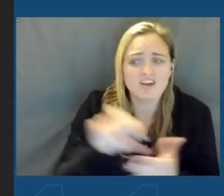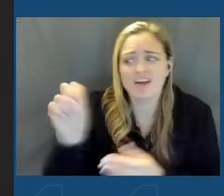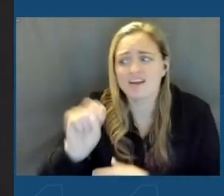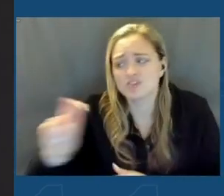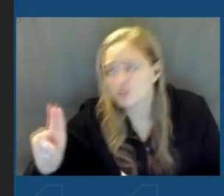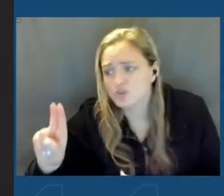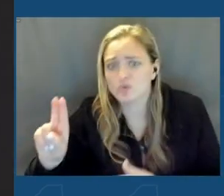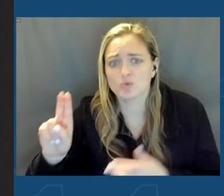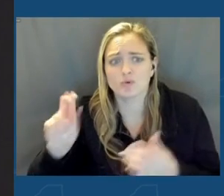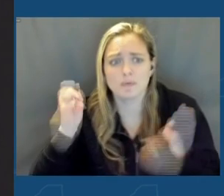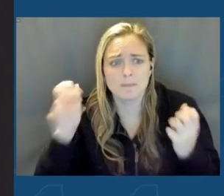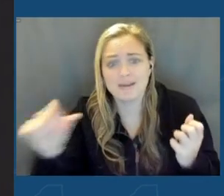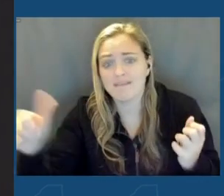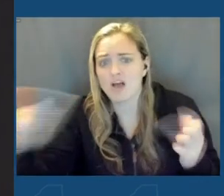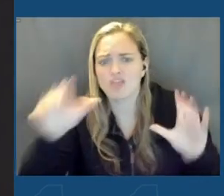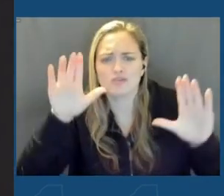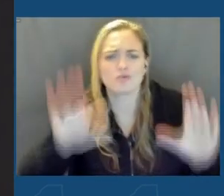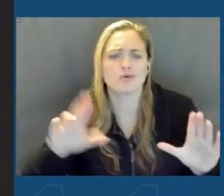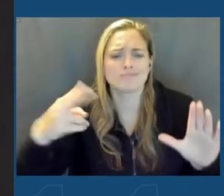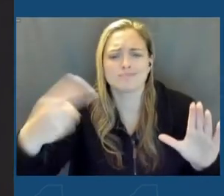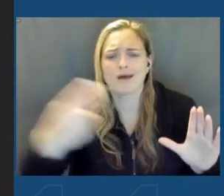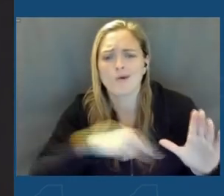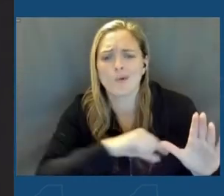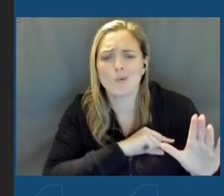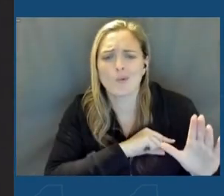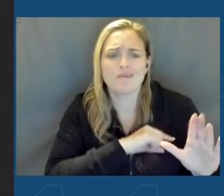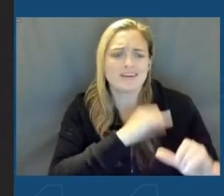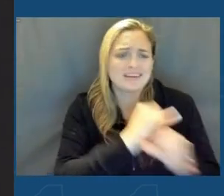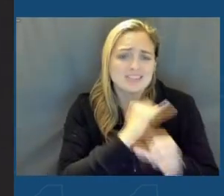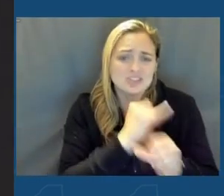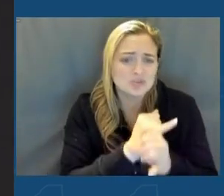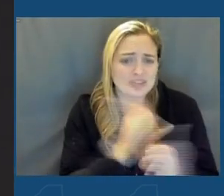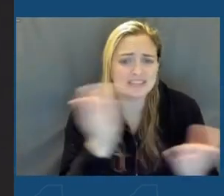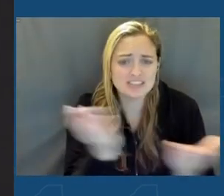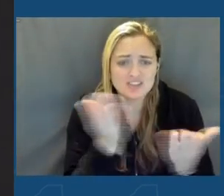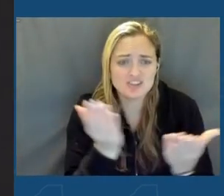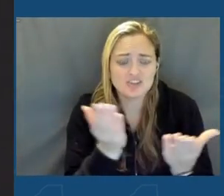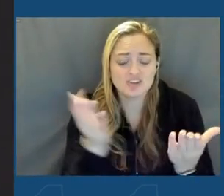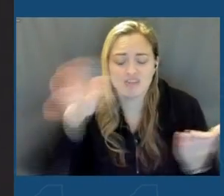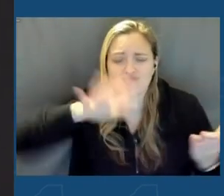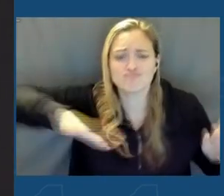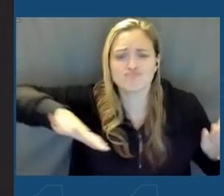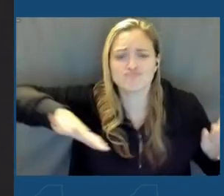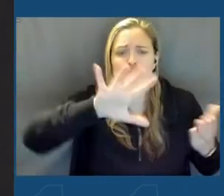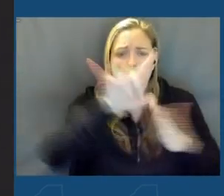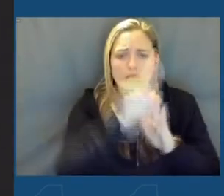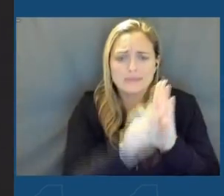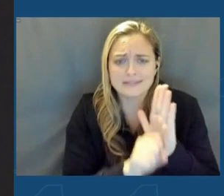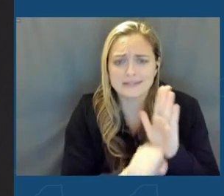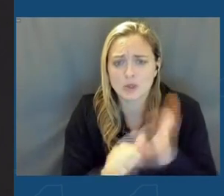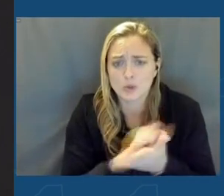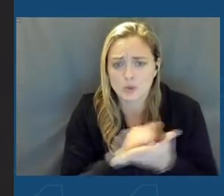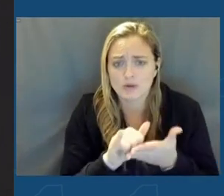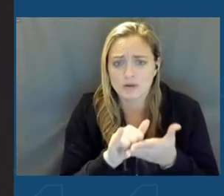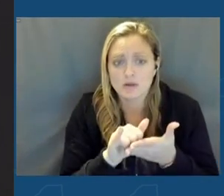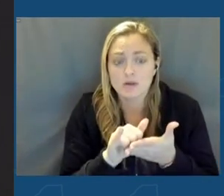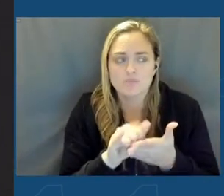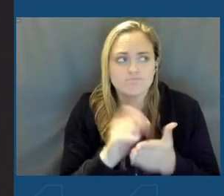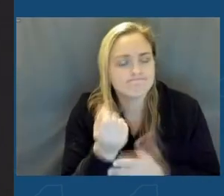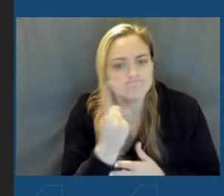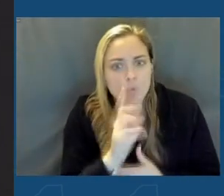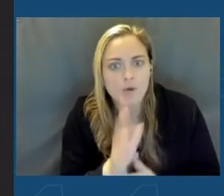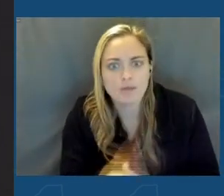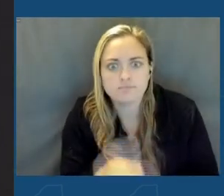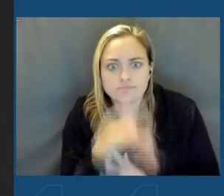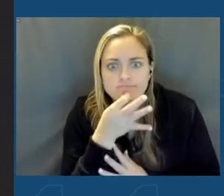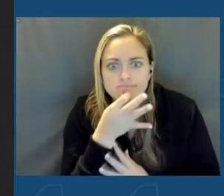great, high-quality institutions that are all over upstate New York. And so you'll have the talent you need.